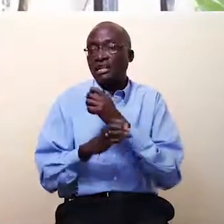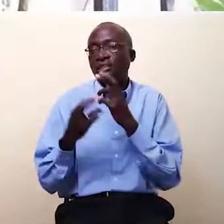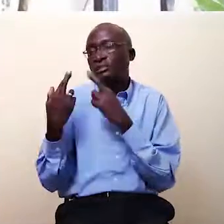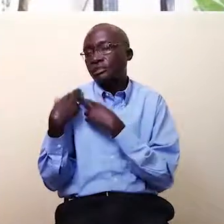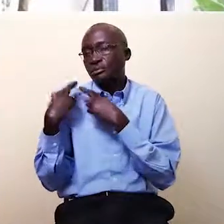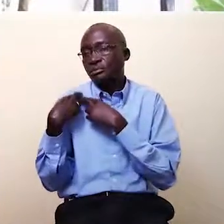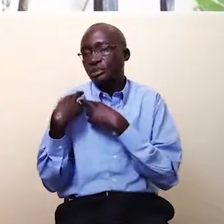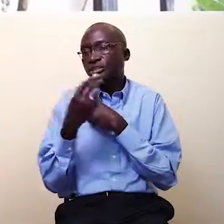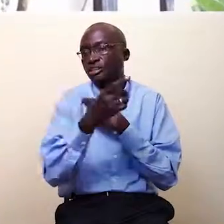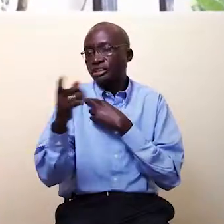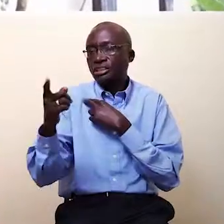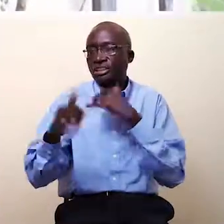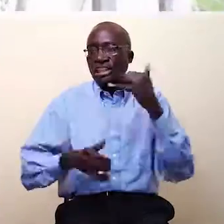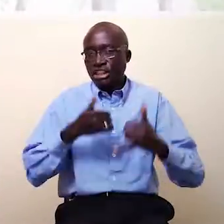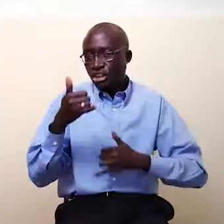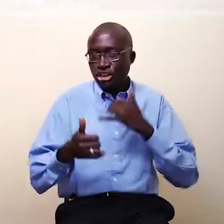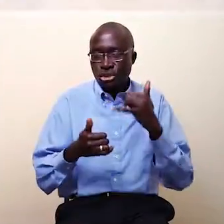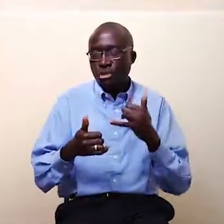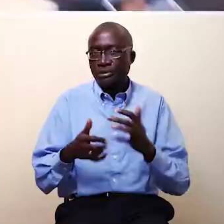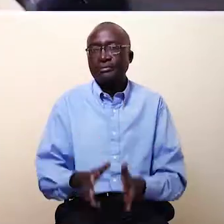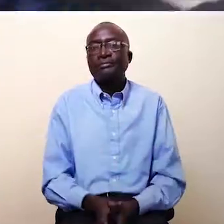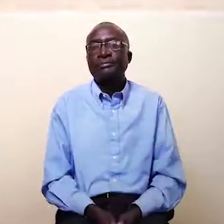We are responsible for making sure we enjoy these rights.